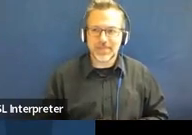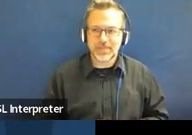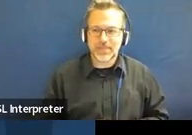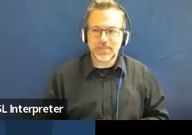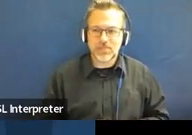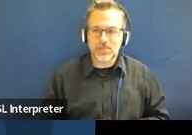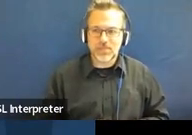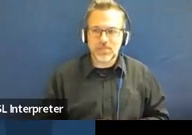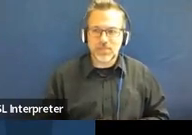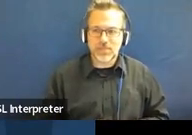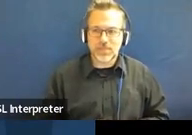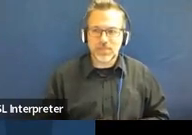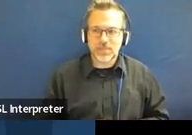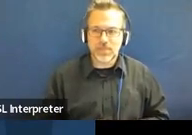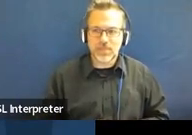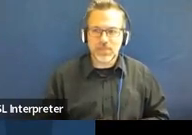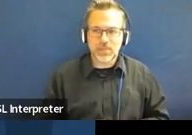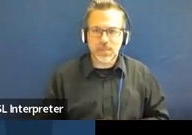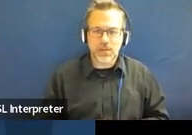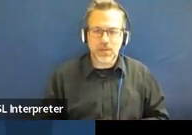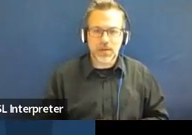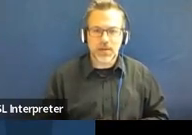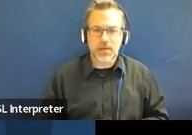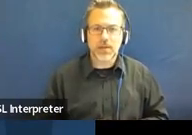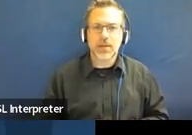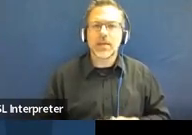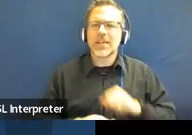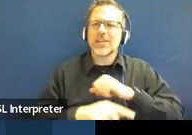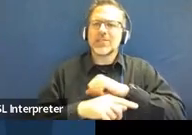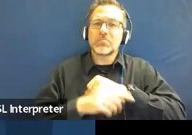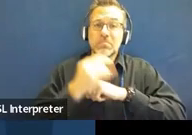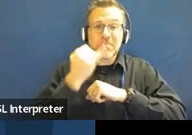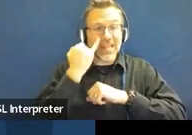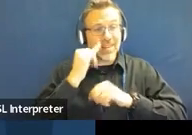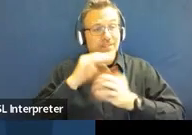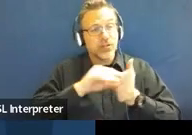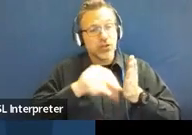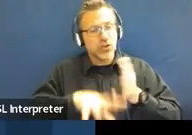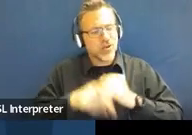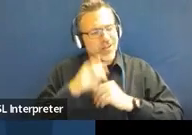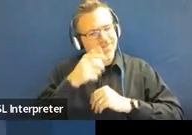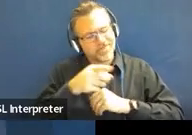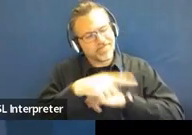So, disciplinary removals. Let's talk about what that means.